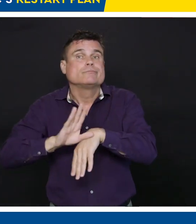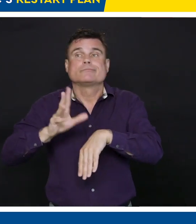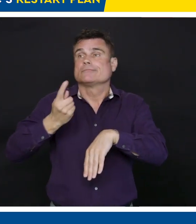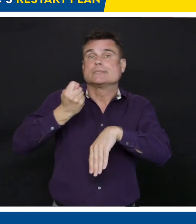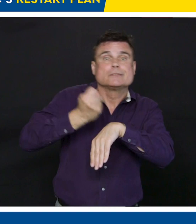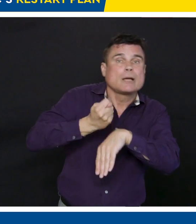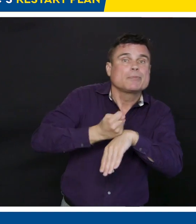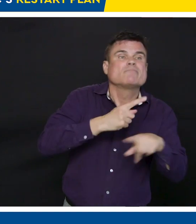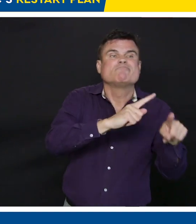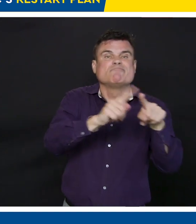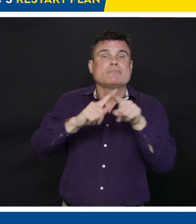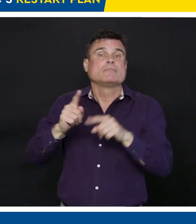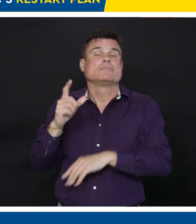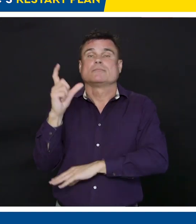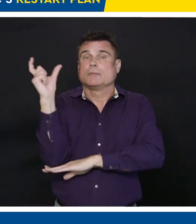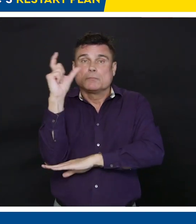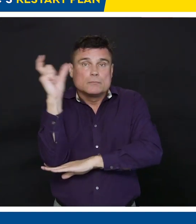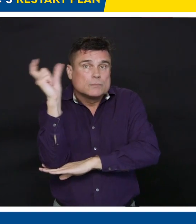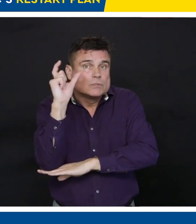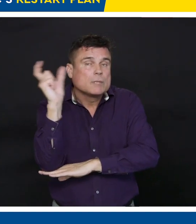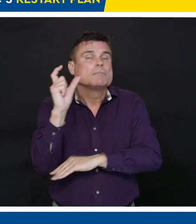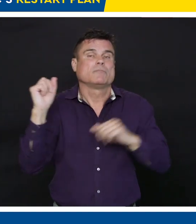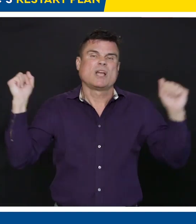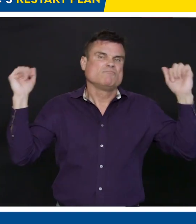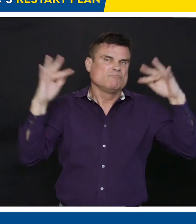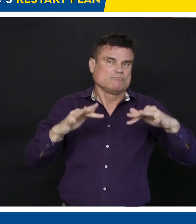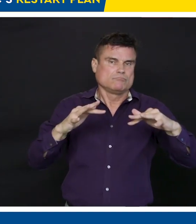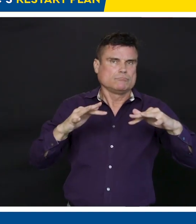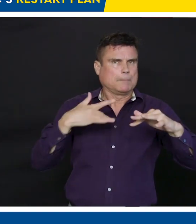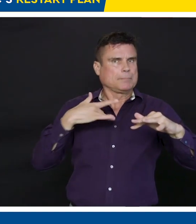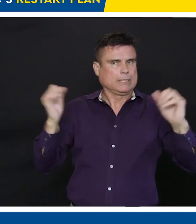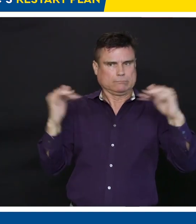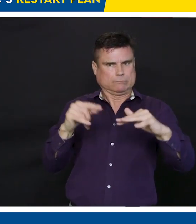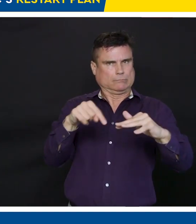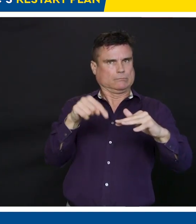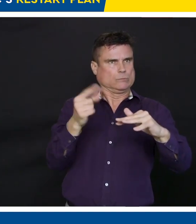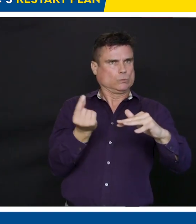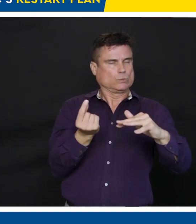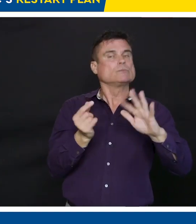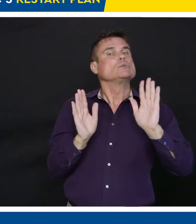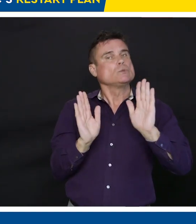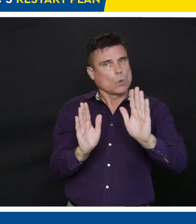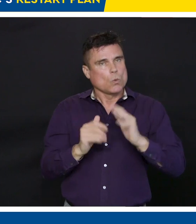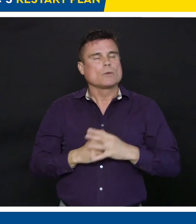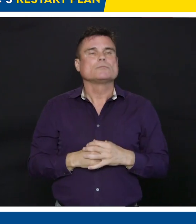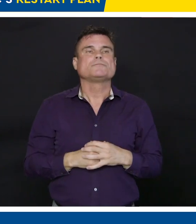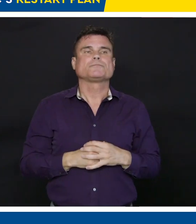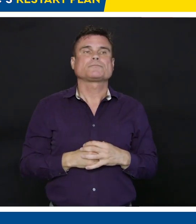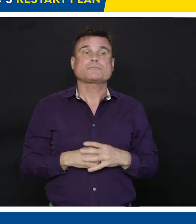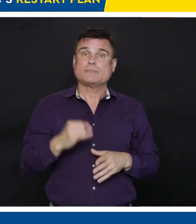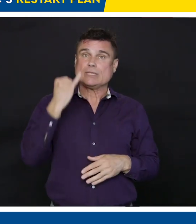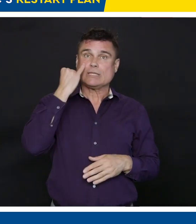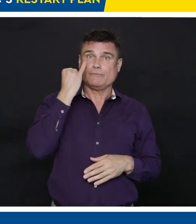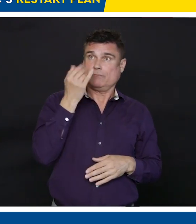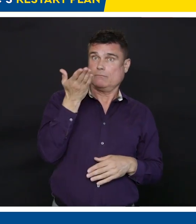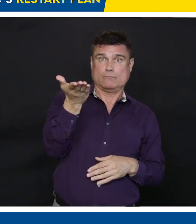congregations, safe physical distancing and still being connected, whether it be through virtual gatherings.